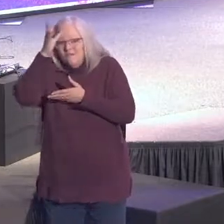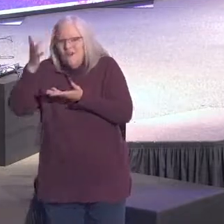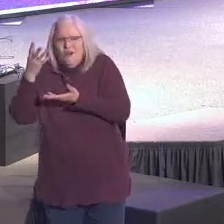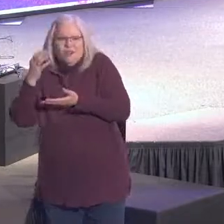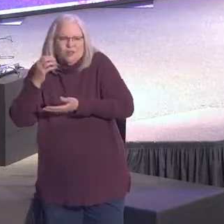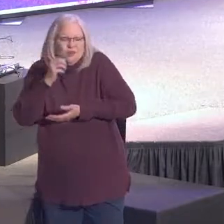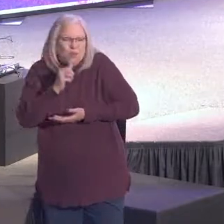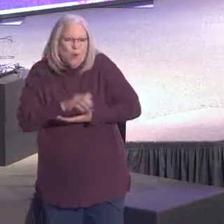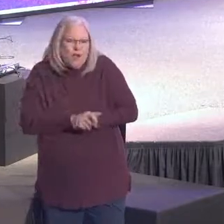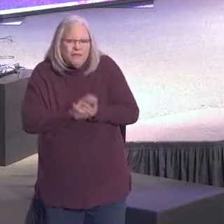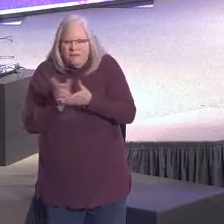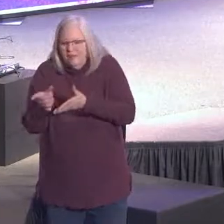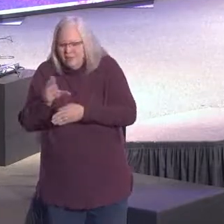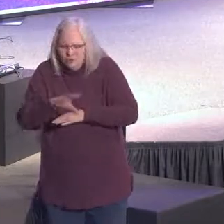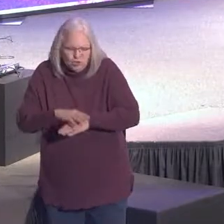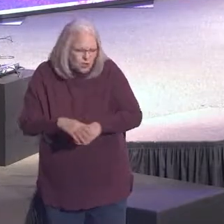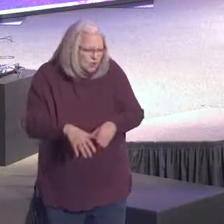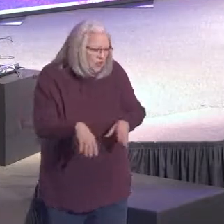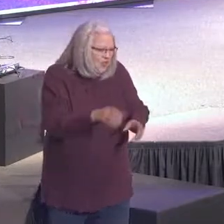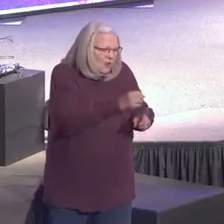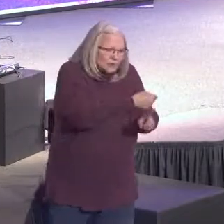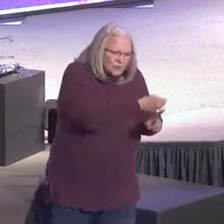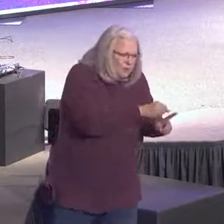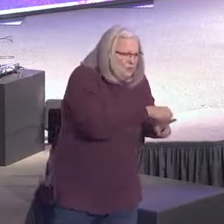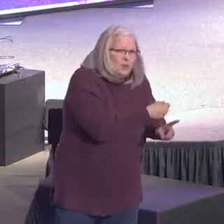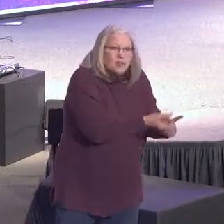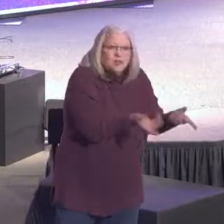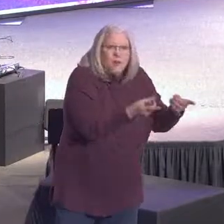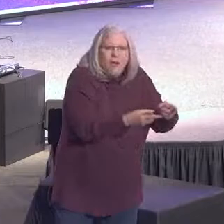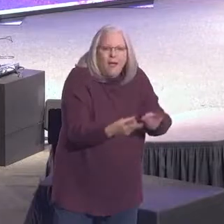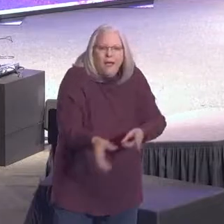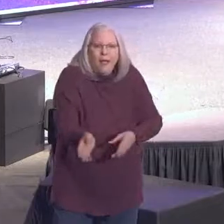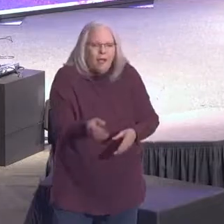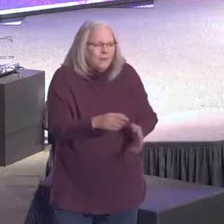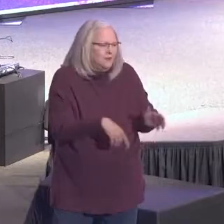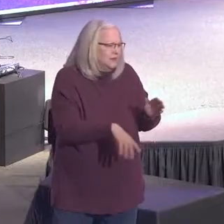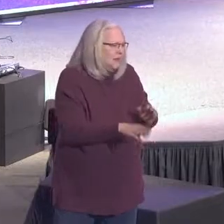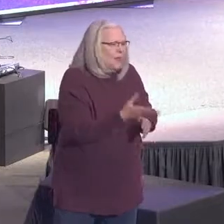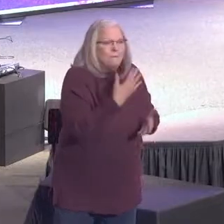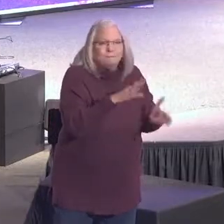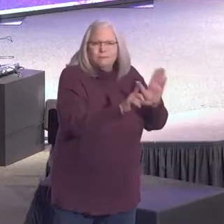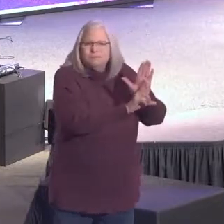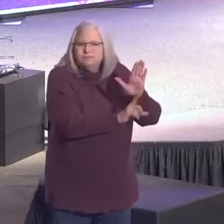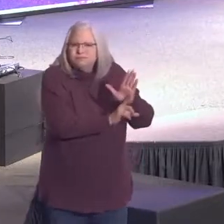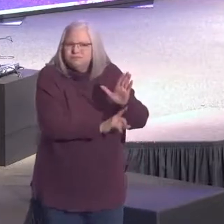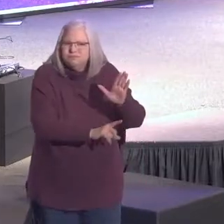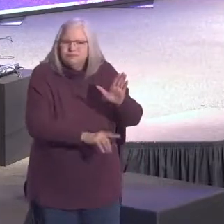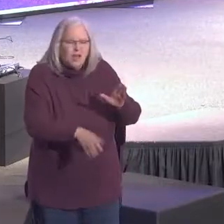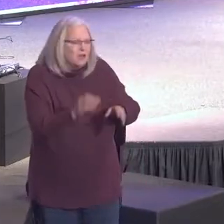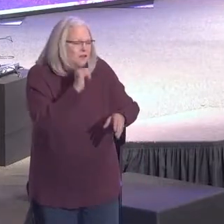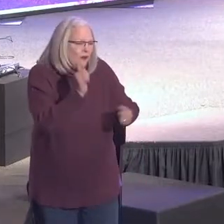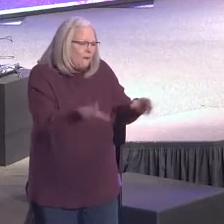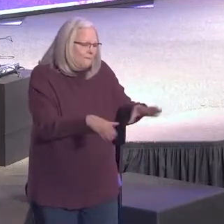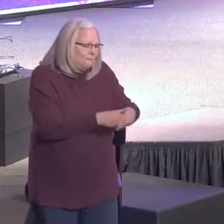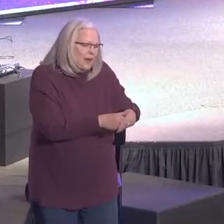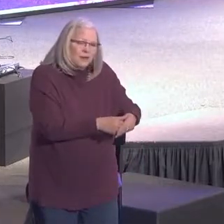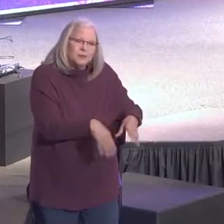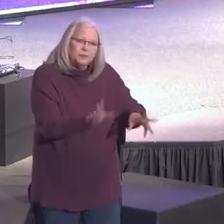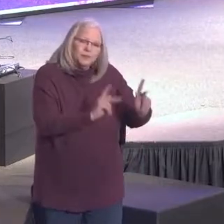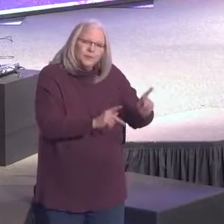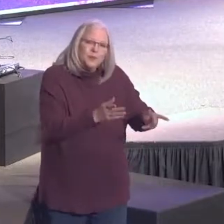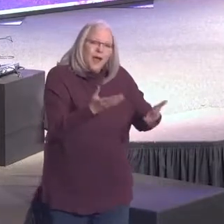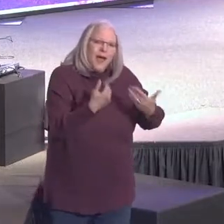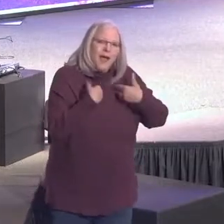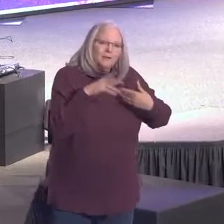church. There was abuse that was taking place. There was lawsuits that were happening. Unmarried people having sex